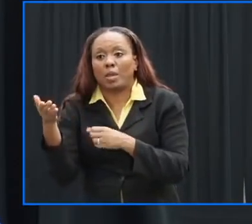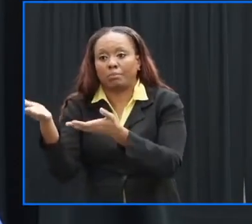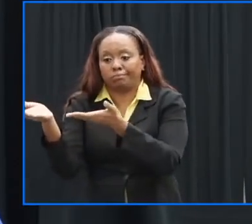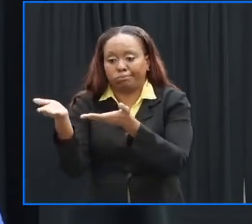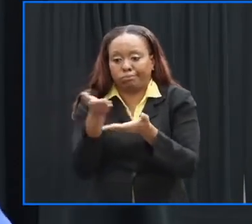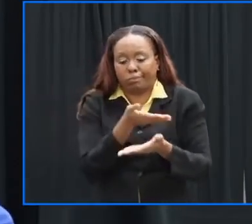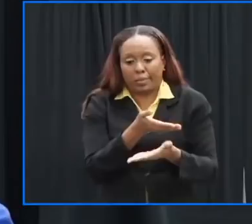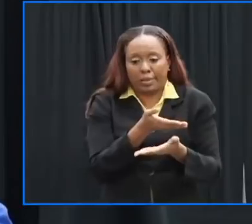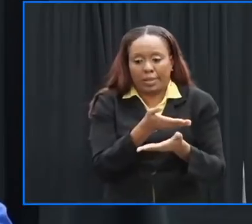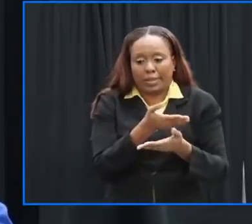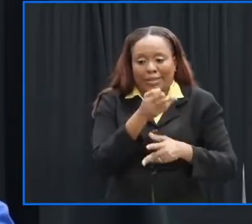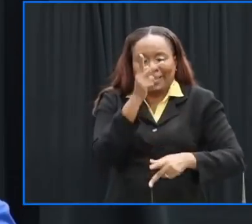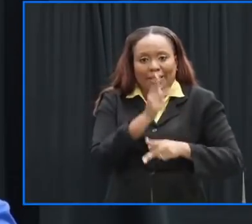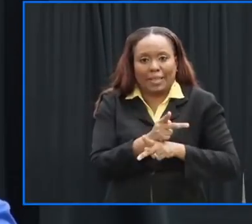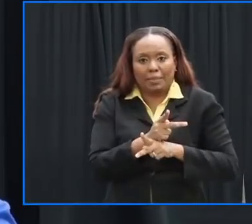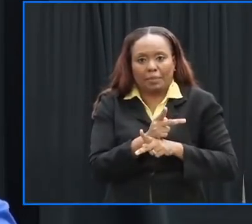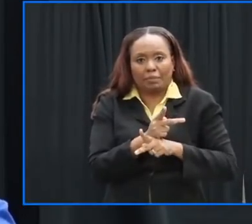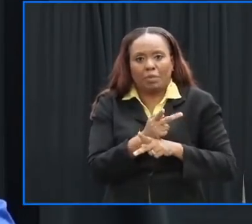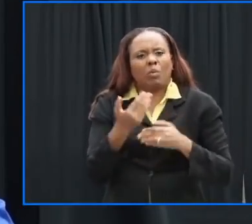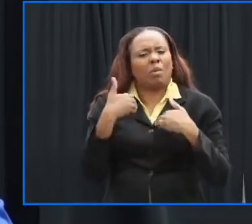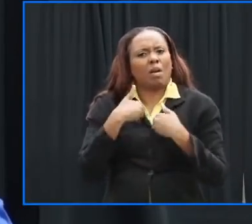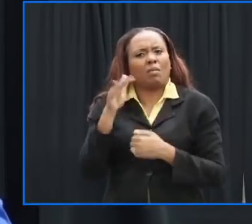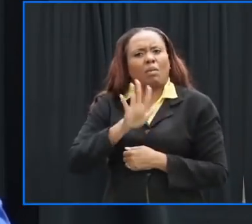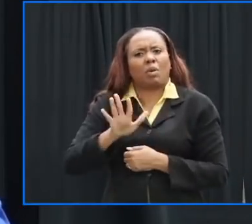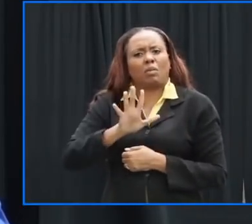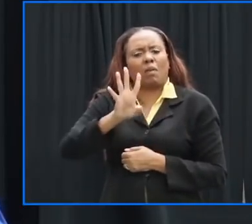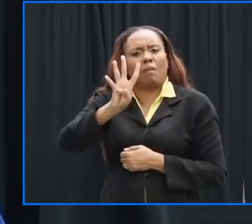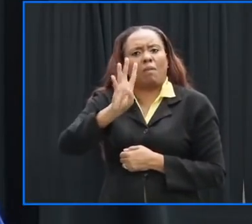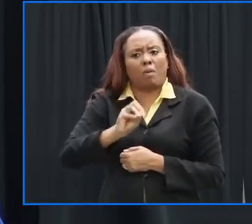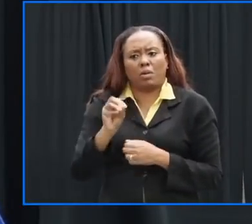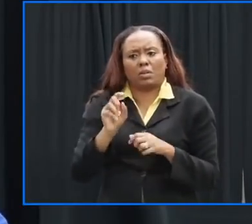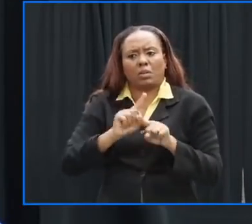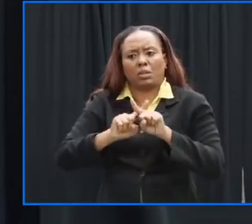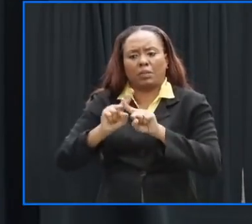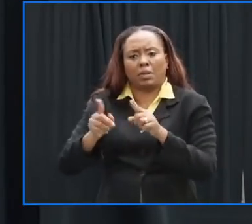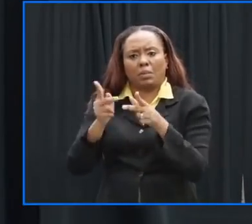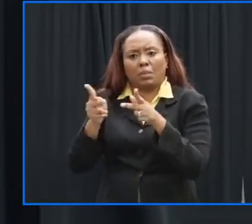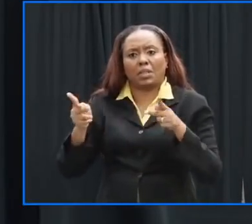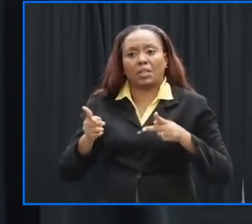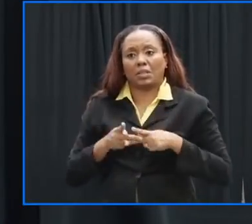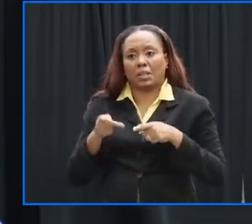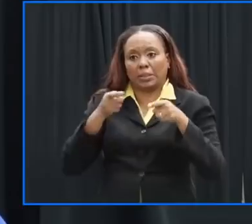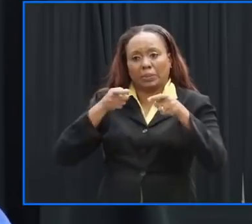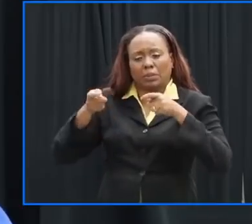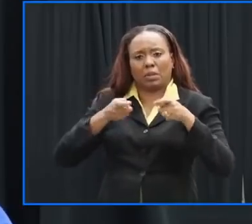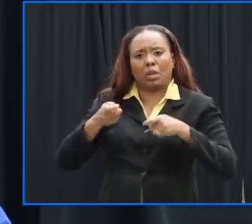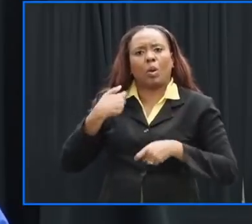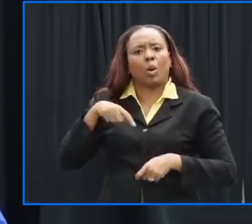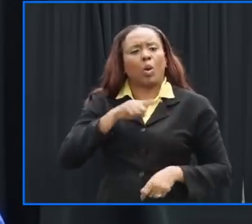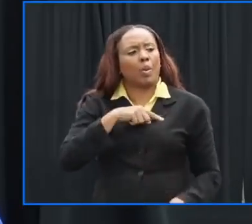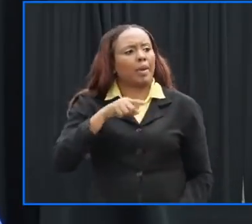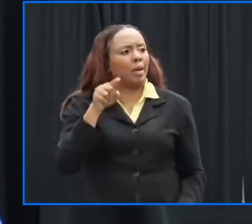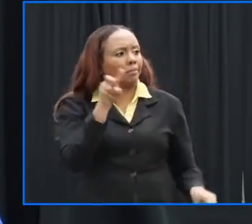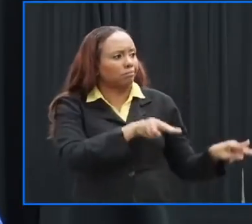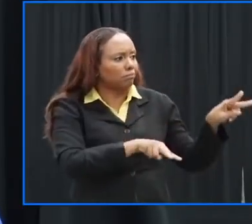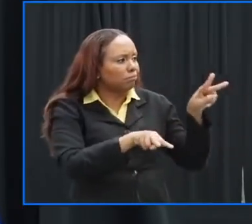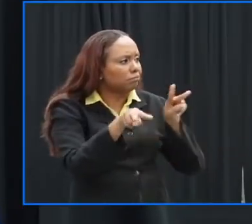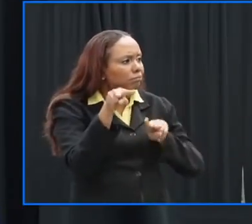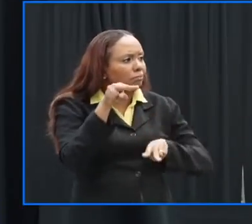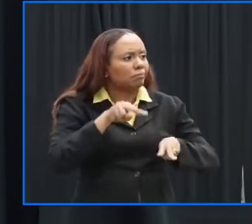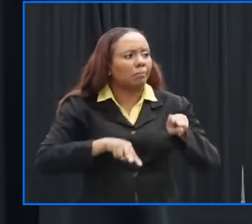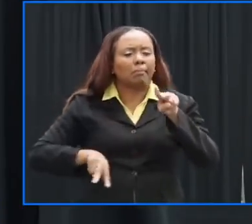facilities we have well in excess of 40 facilities that we need to manage and we have been going around and making sure that we are securing